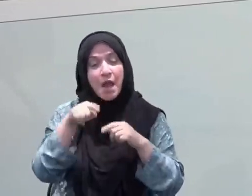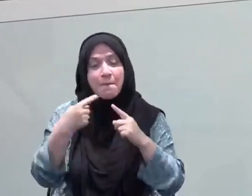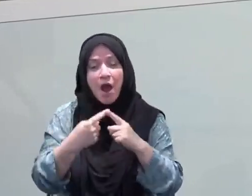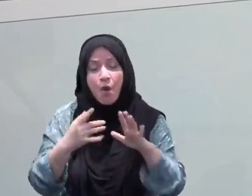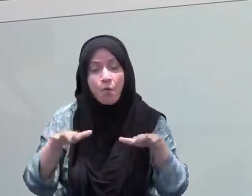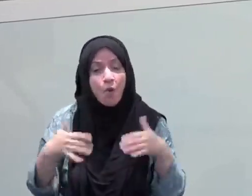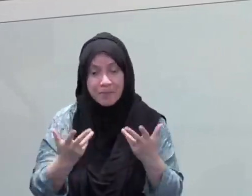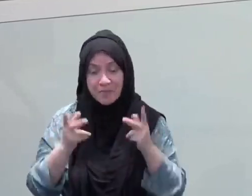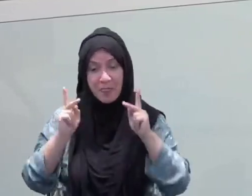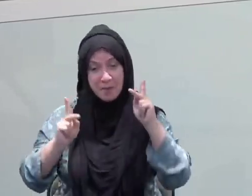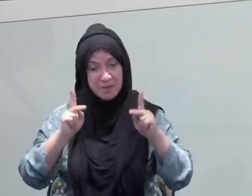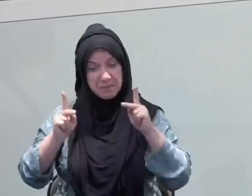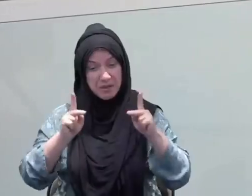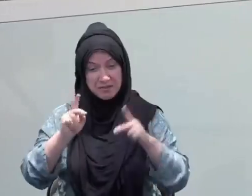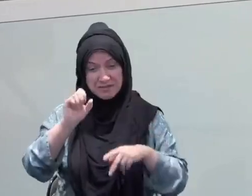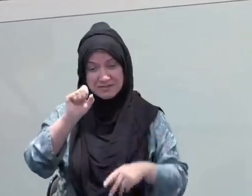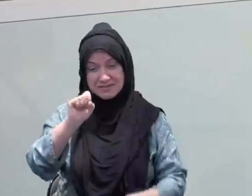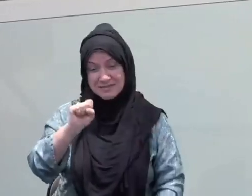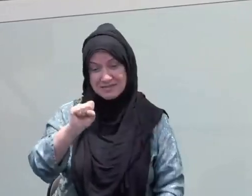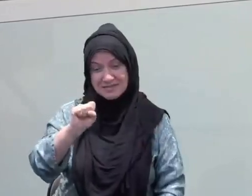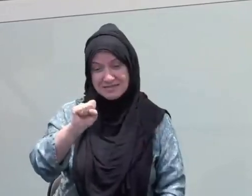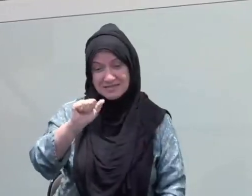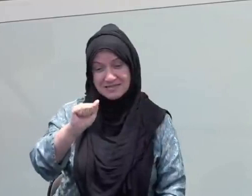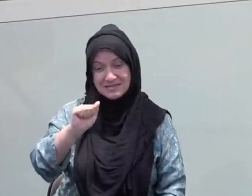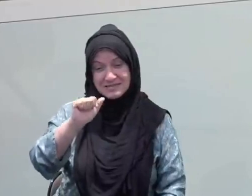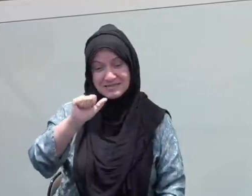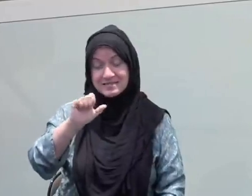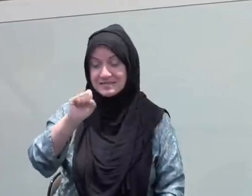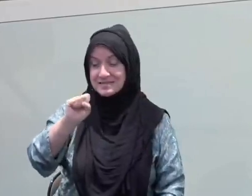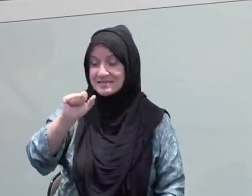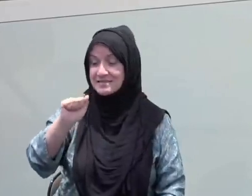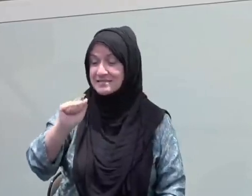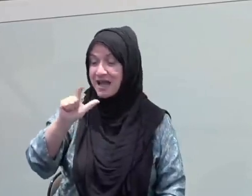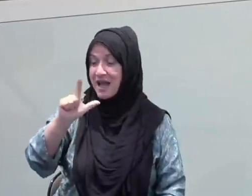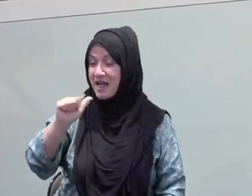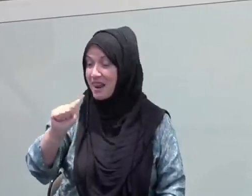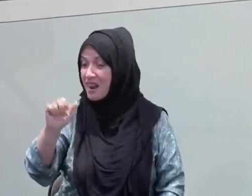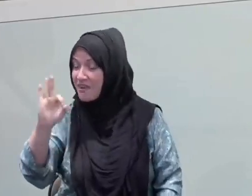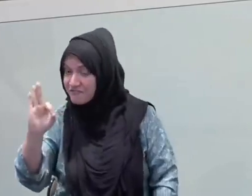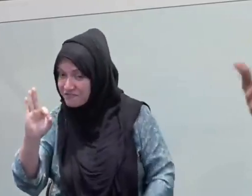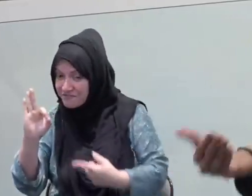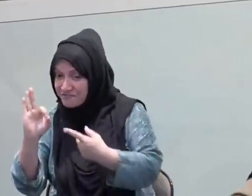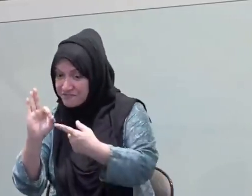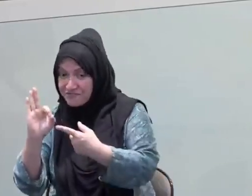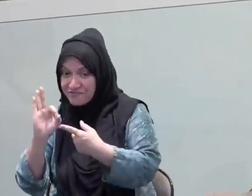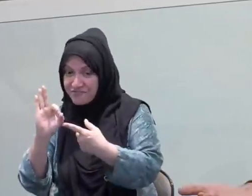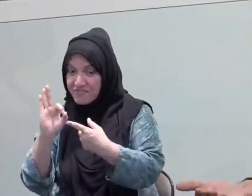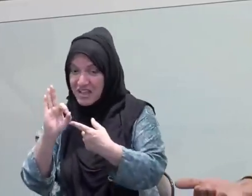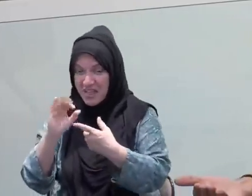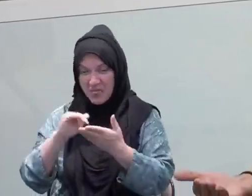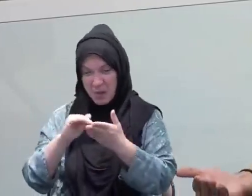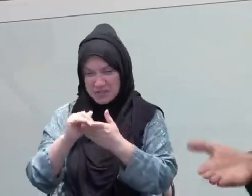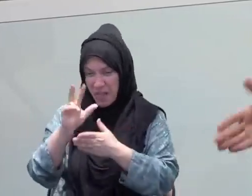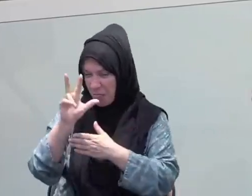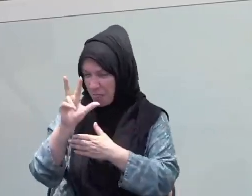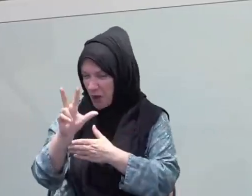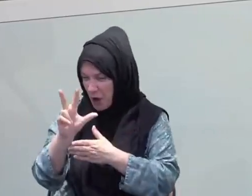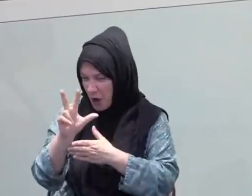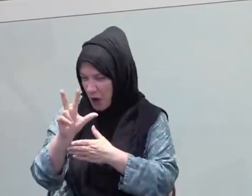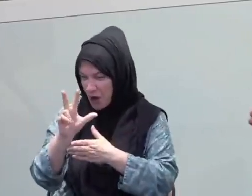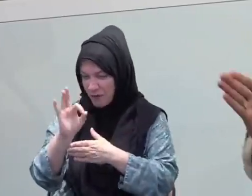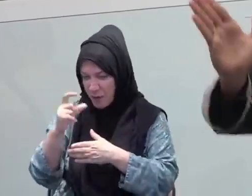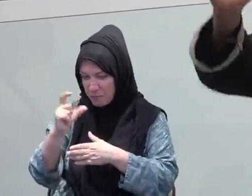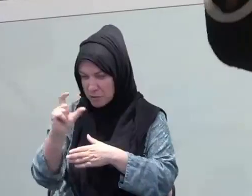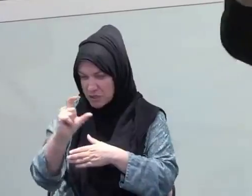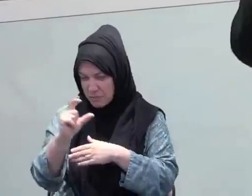They weren't going to just figure it out once they got into it. They looked at where they were, they looked at what they were capable of and they